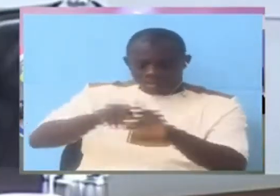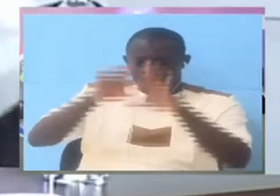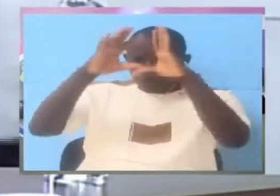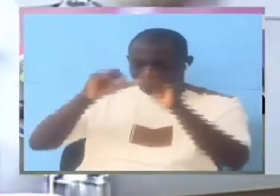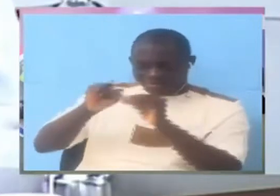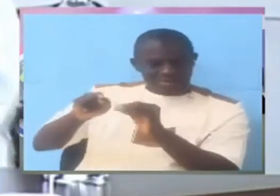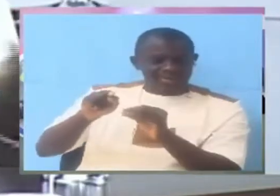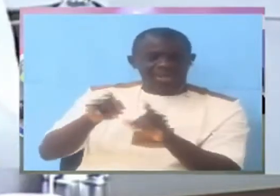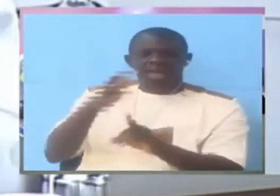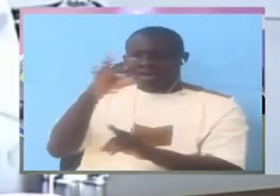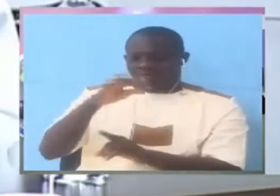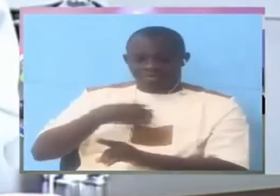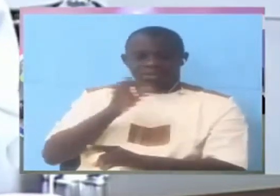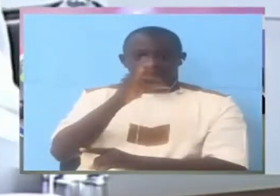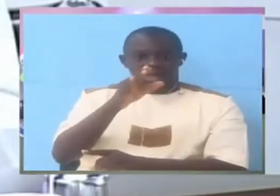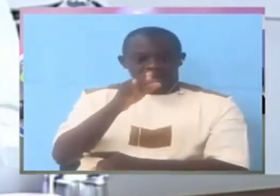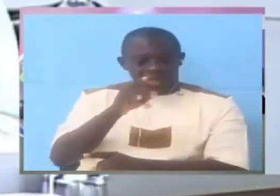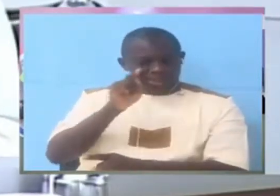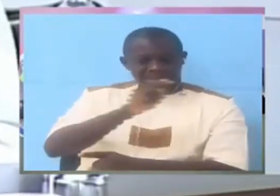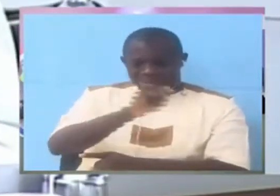is what they do and it's not true, I'm lying.